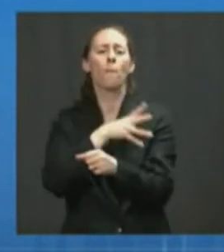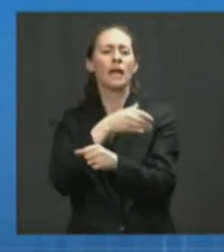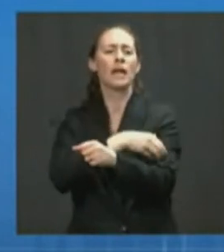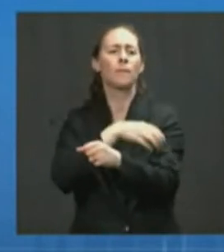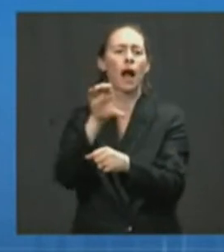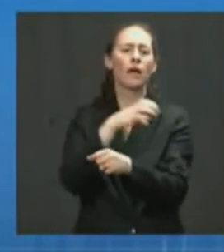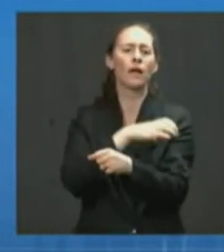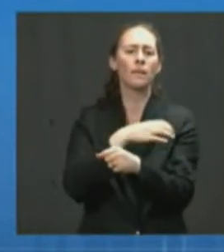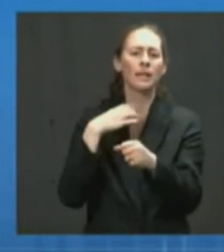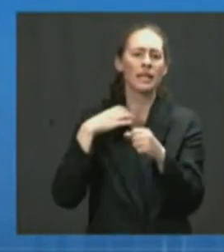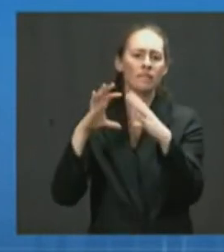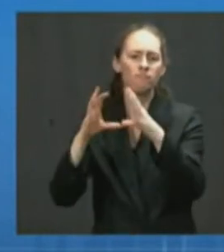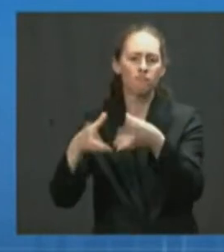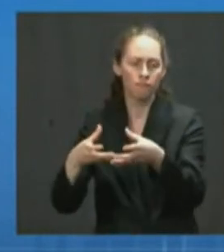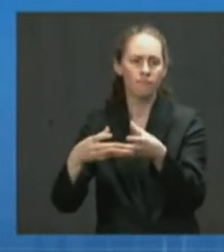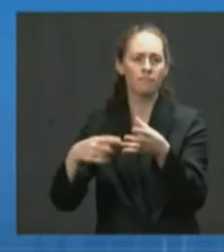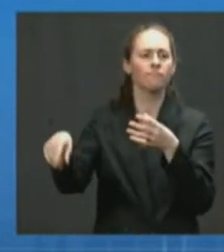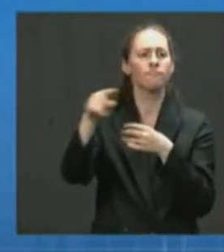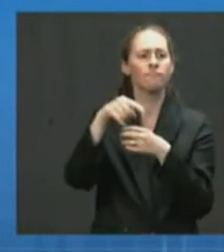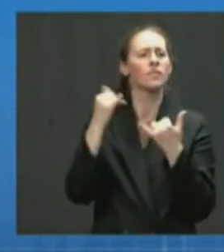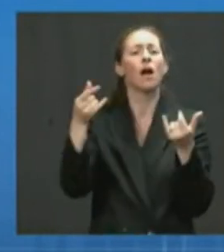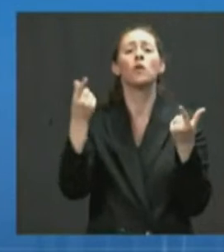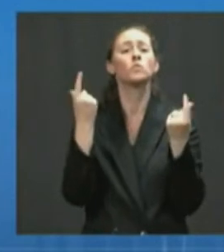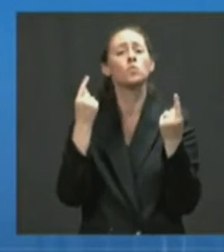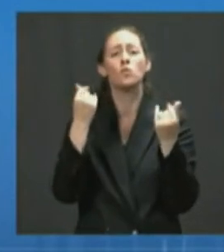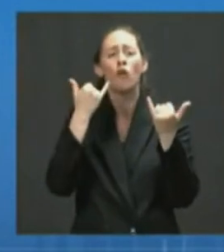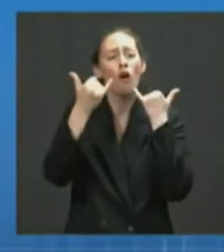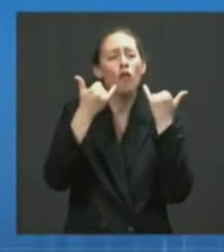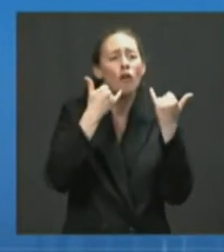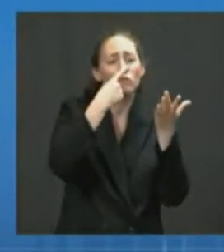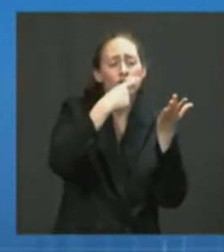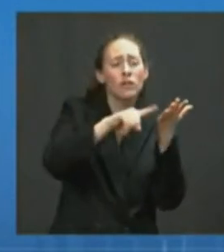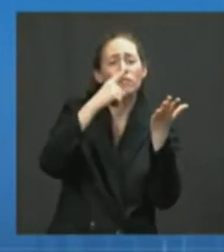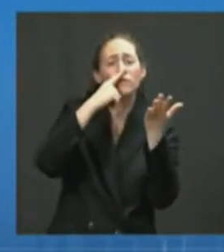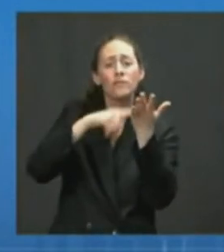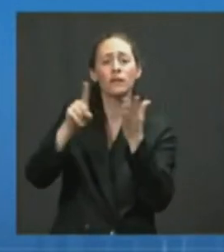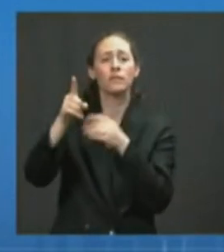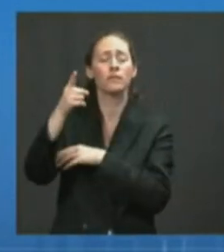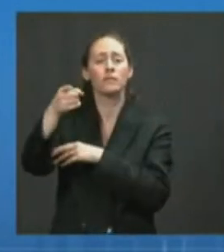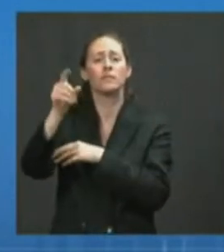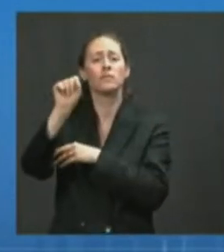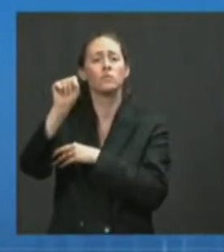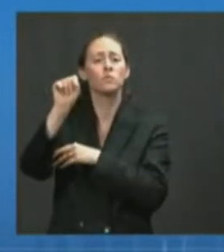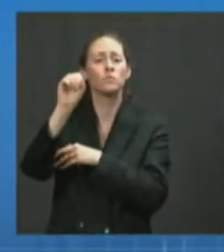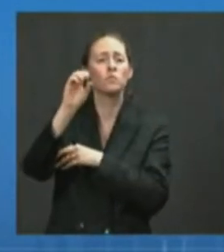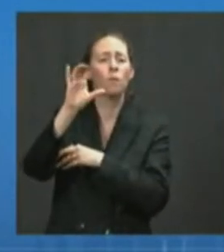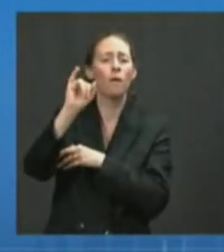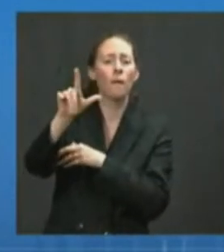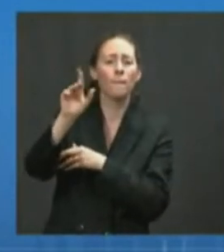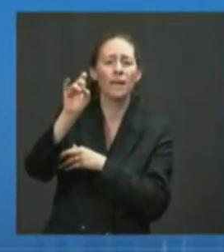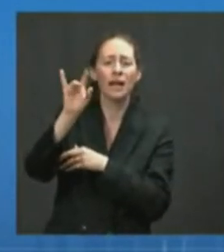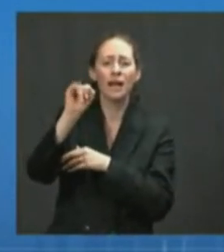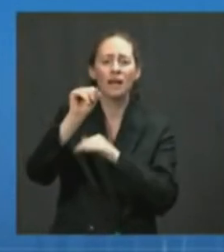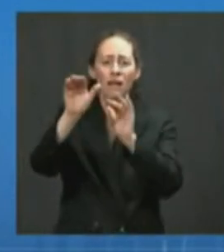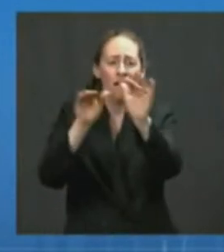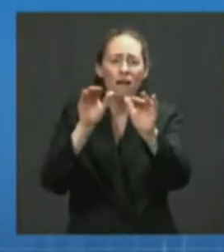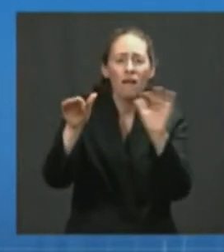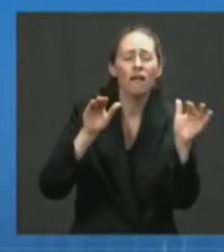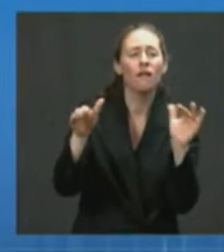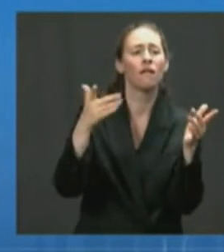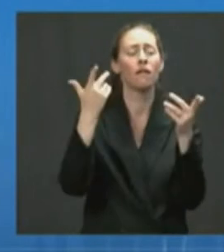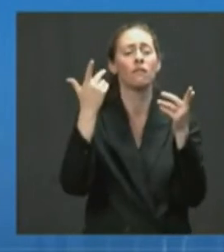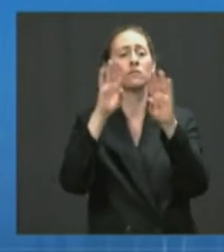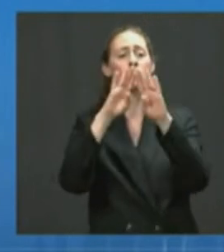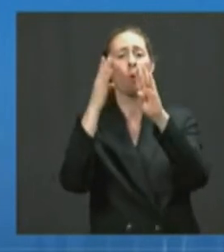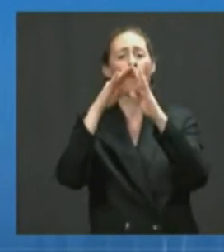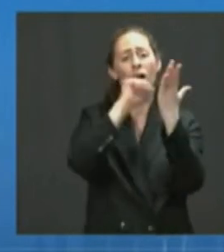phone banking, text banking, social media, and door-to-door canvassing. Health care professionals have also been stepping up to have more conversations